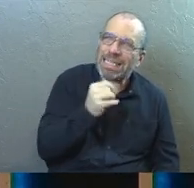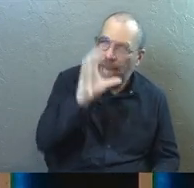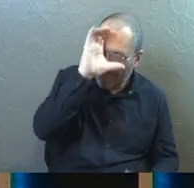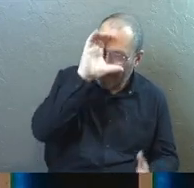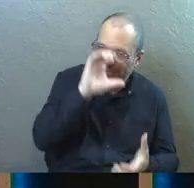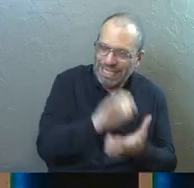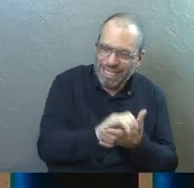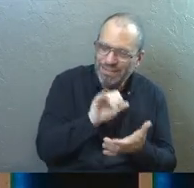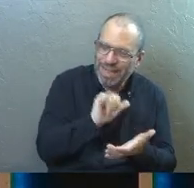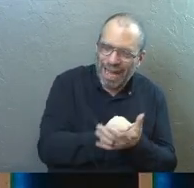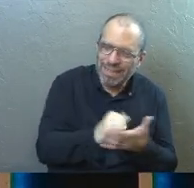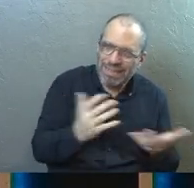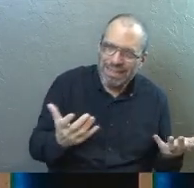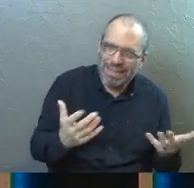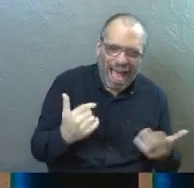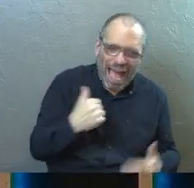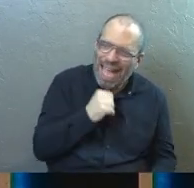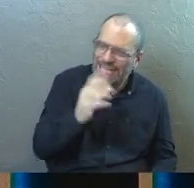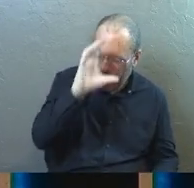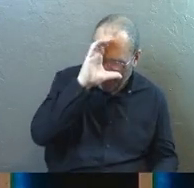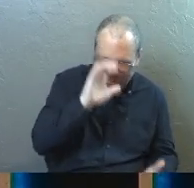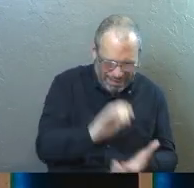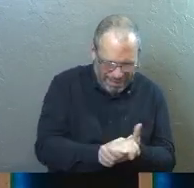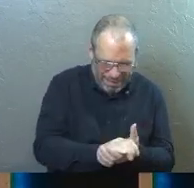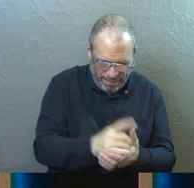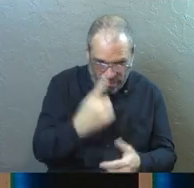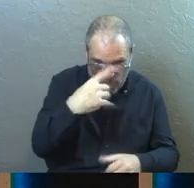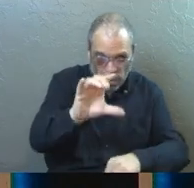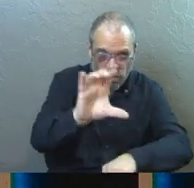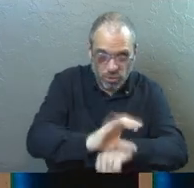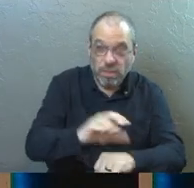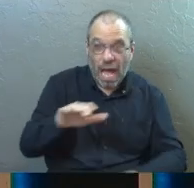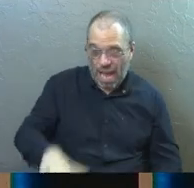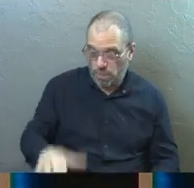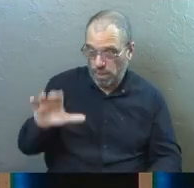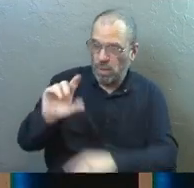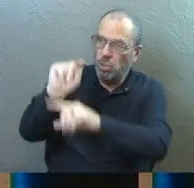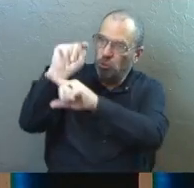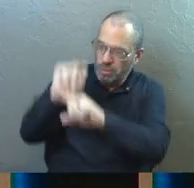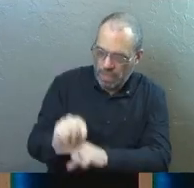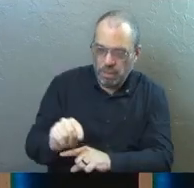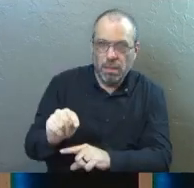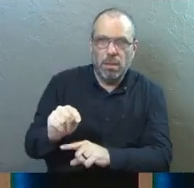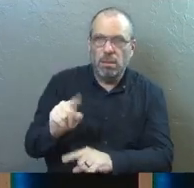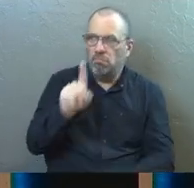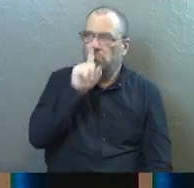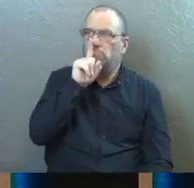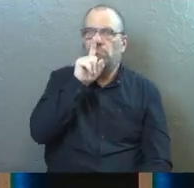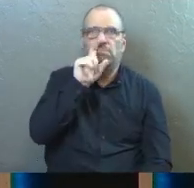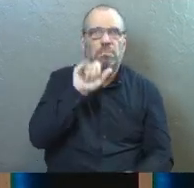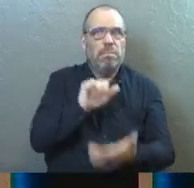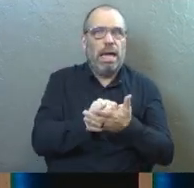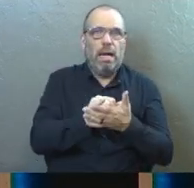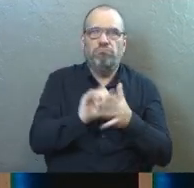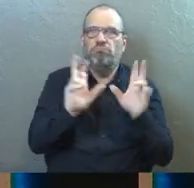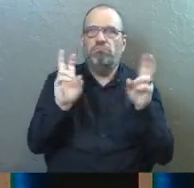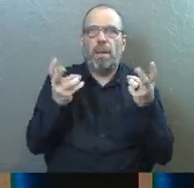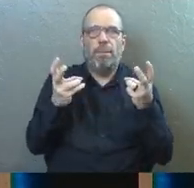believe in them. I didn't believe those things were for the church. I've been raised in a tradition where we didn't talk about that.